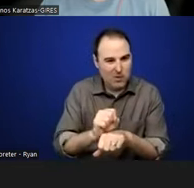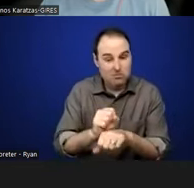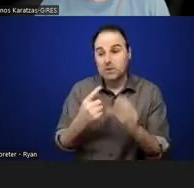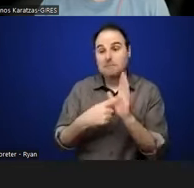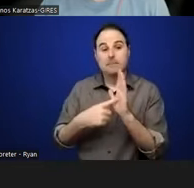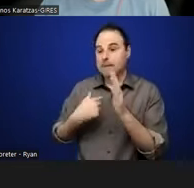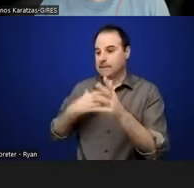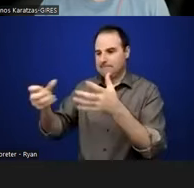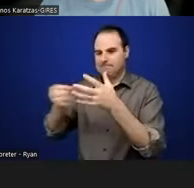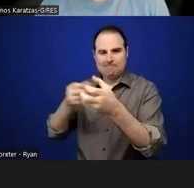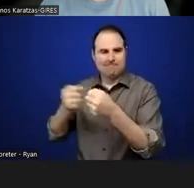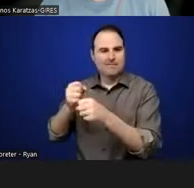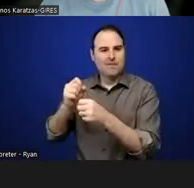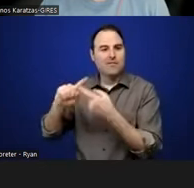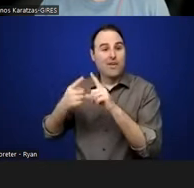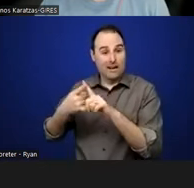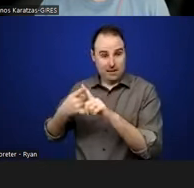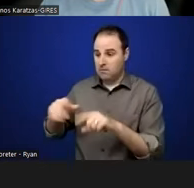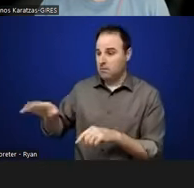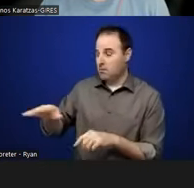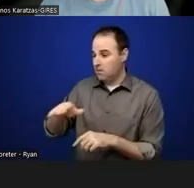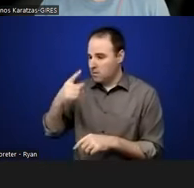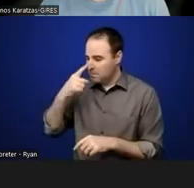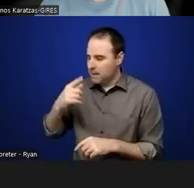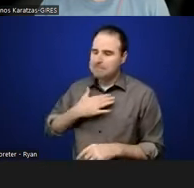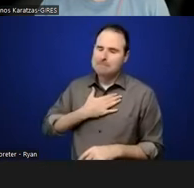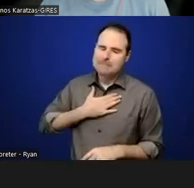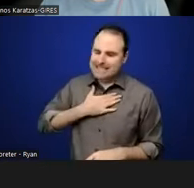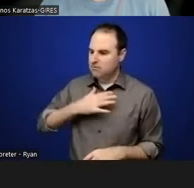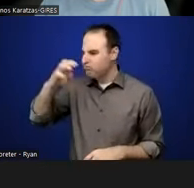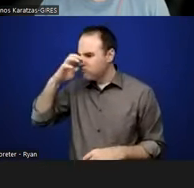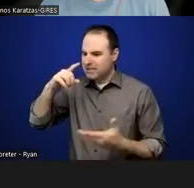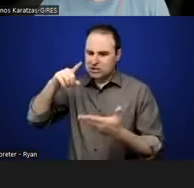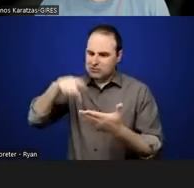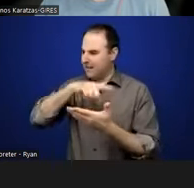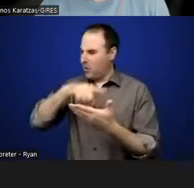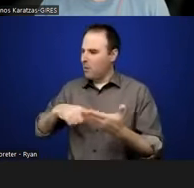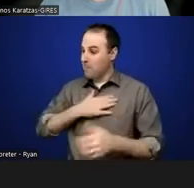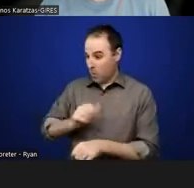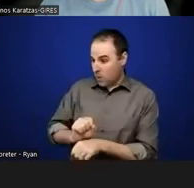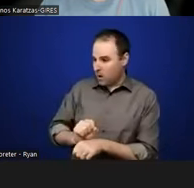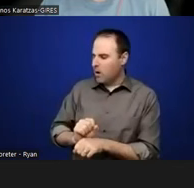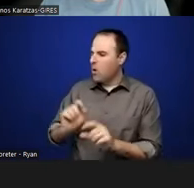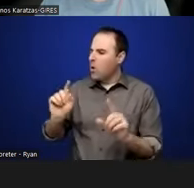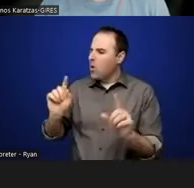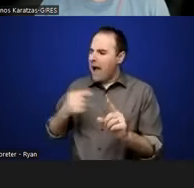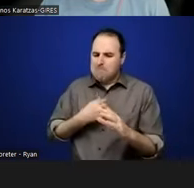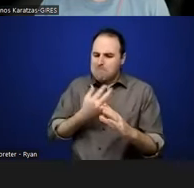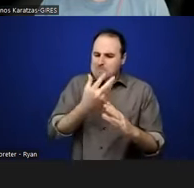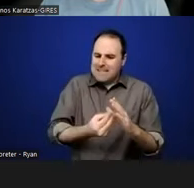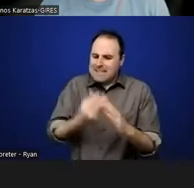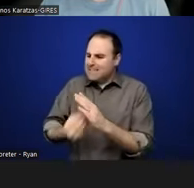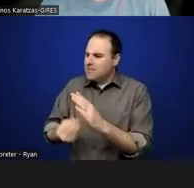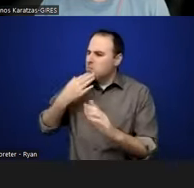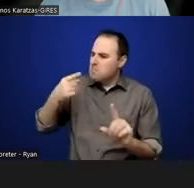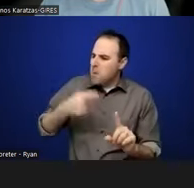super critical of this work? Like, where are the gaps or the holes that I'm not even thinking about? And I can only ask that question,